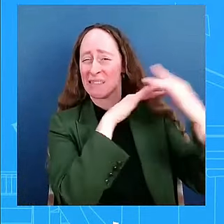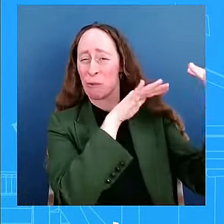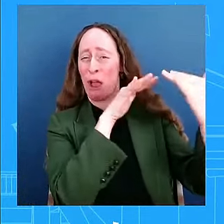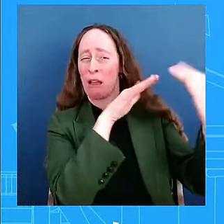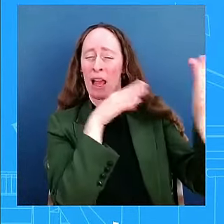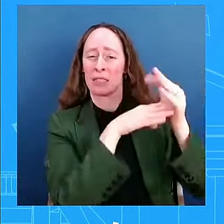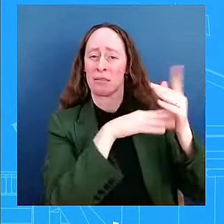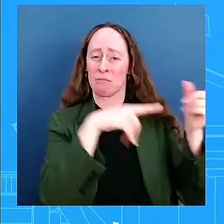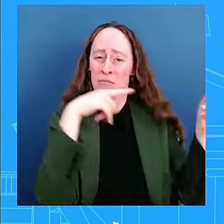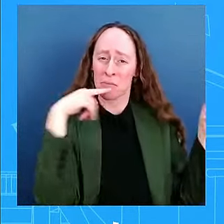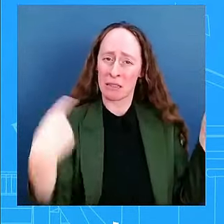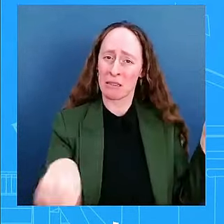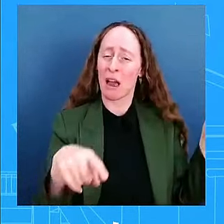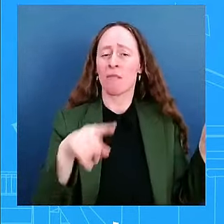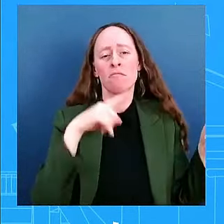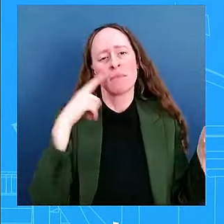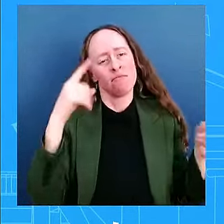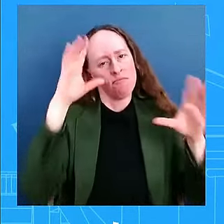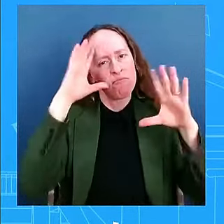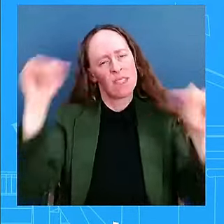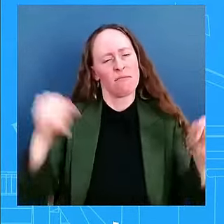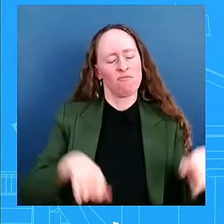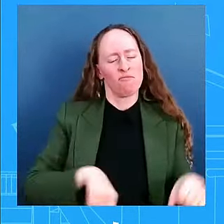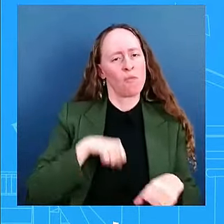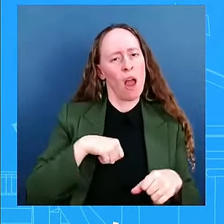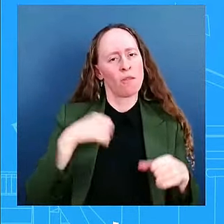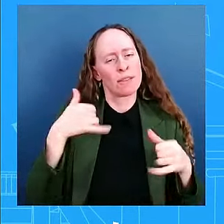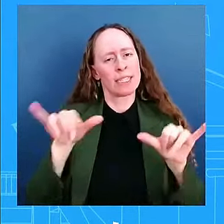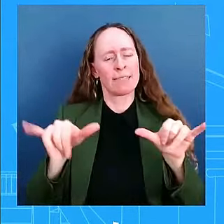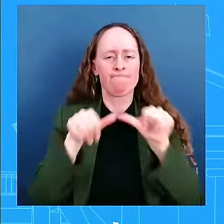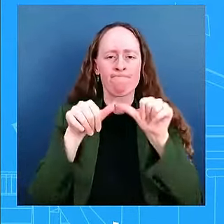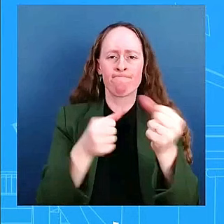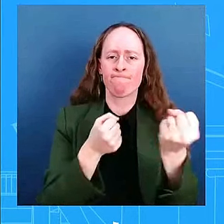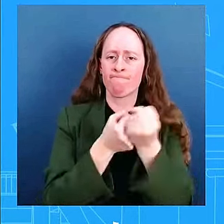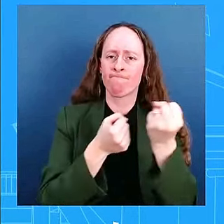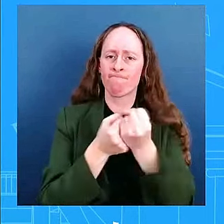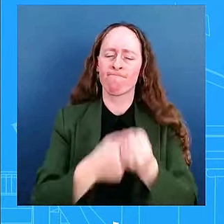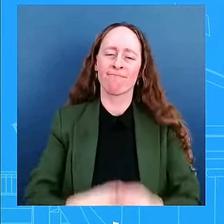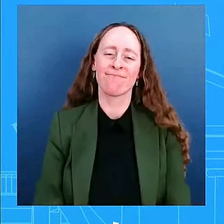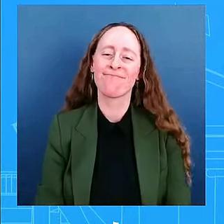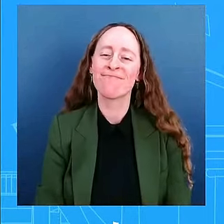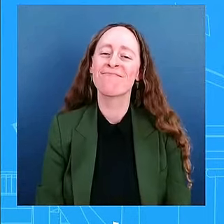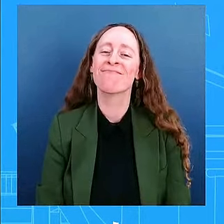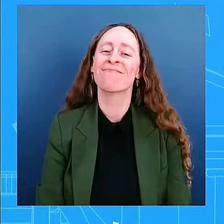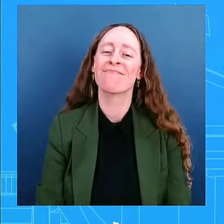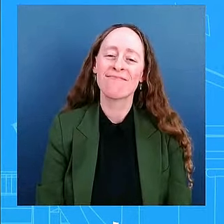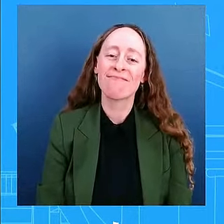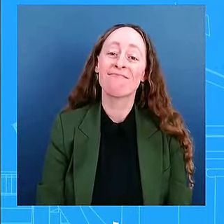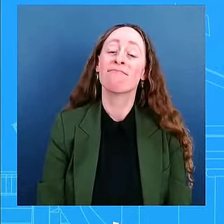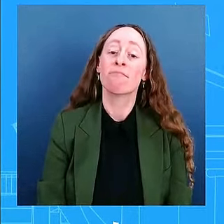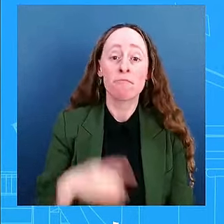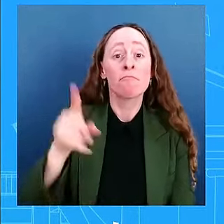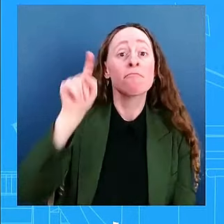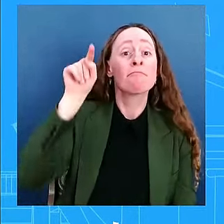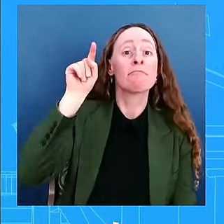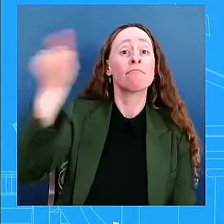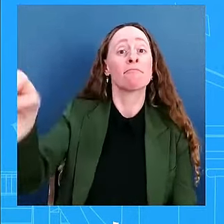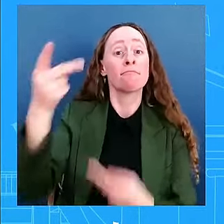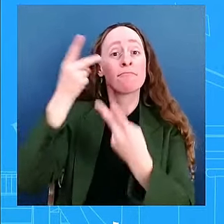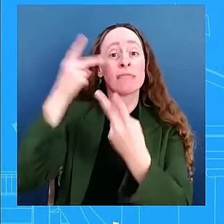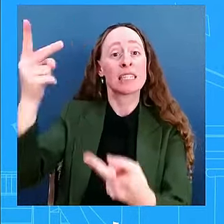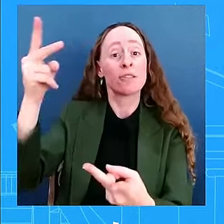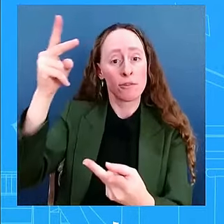continue. And obviously, uh, one of the reasons we're going to Germany is I, as I mentioned, uh, which, uh, Schultz, uh, as a partner